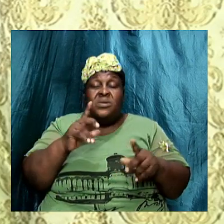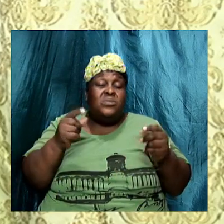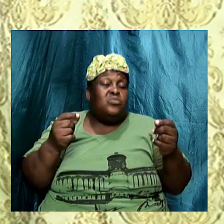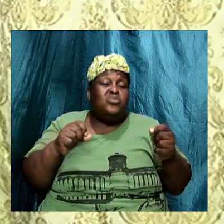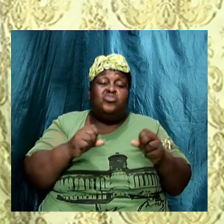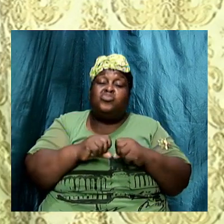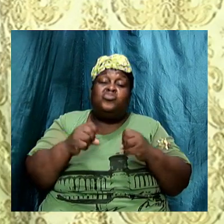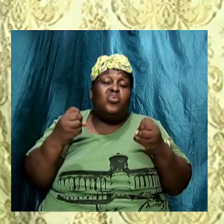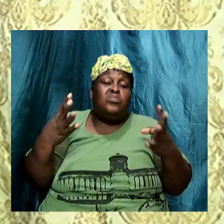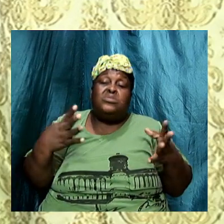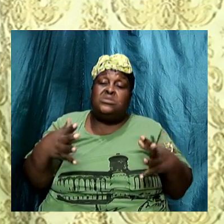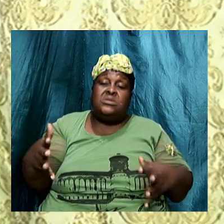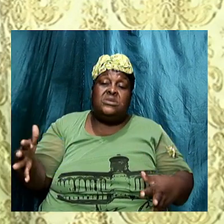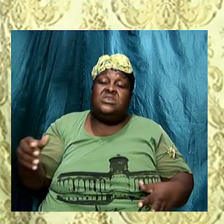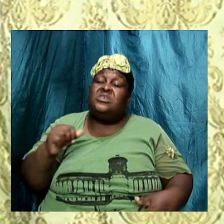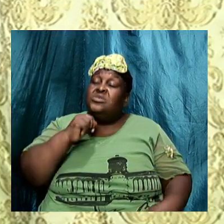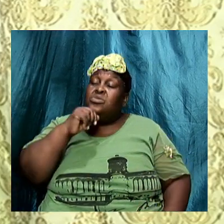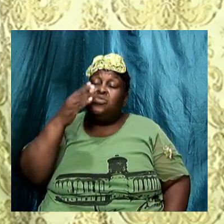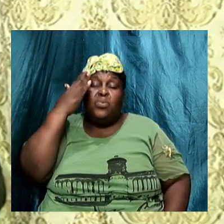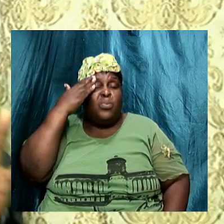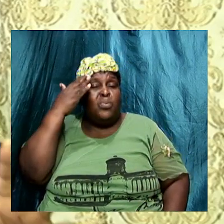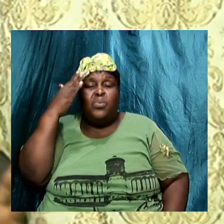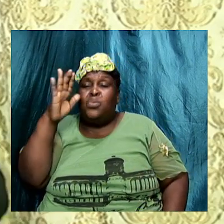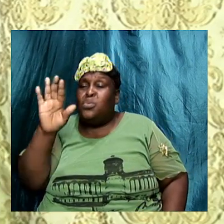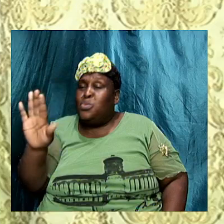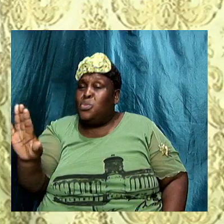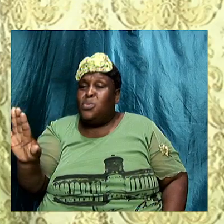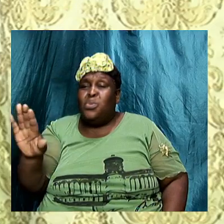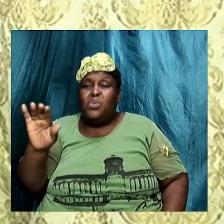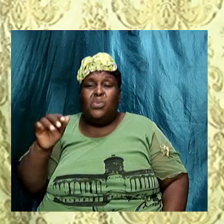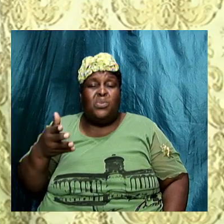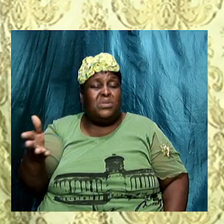Not recognizing That there is a spirit